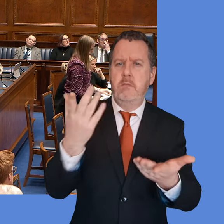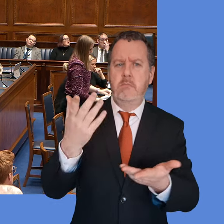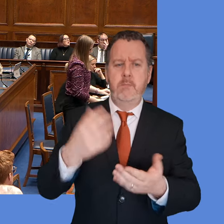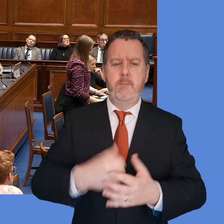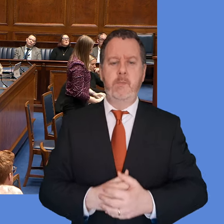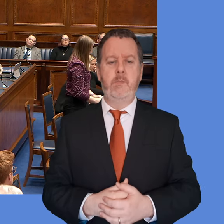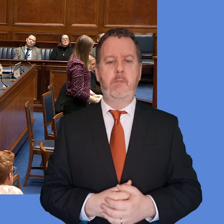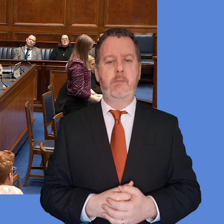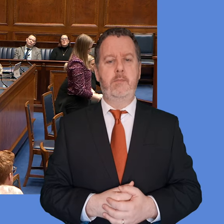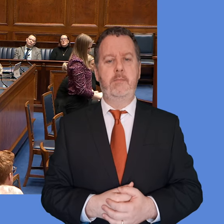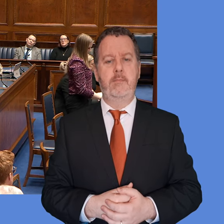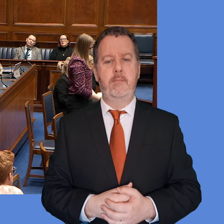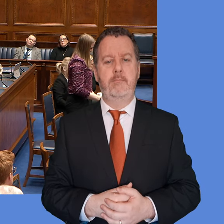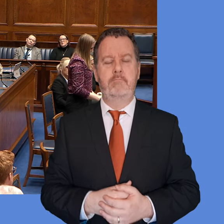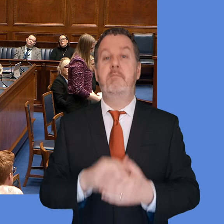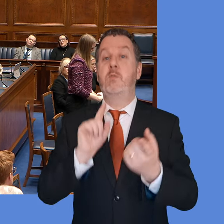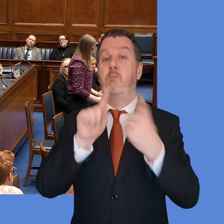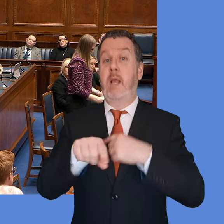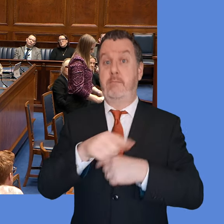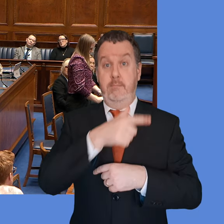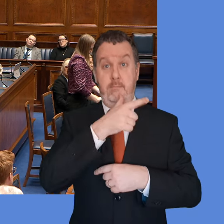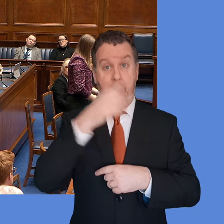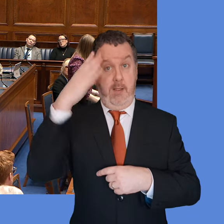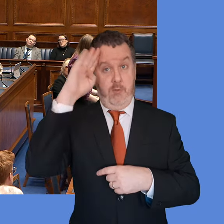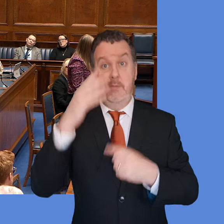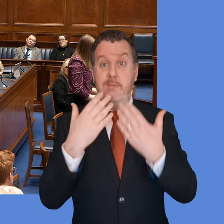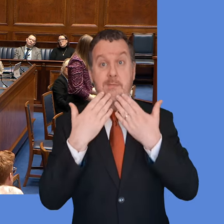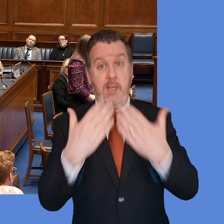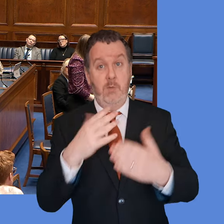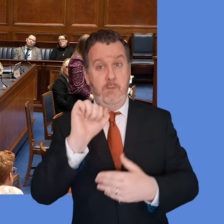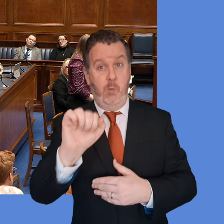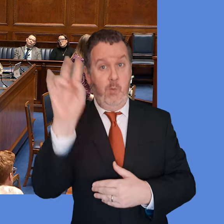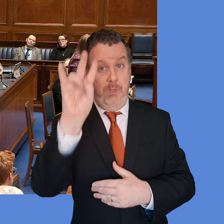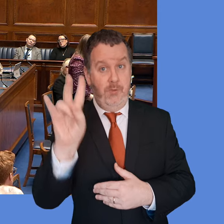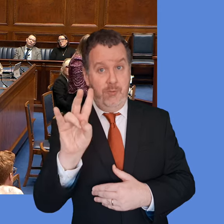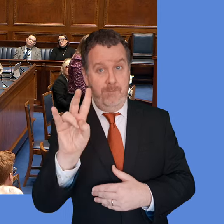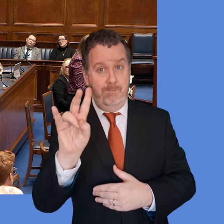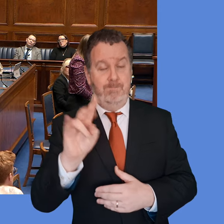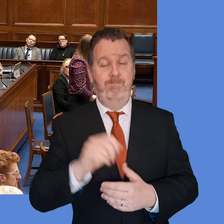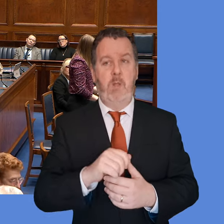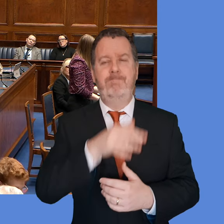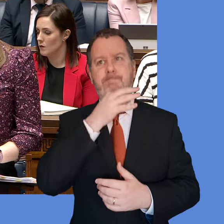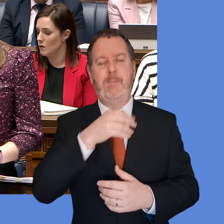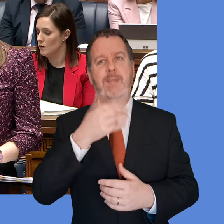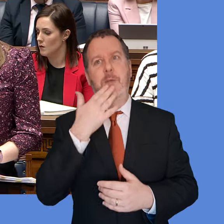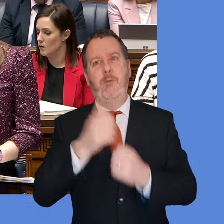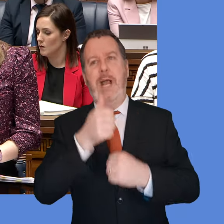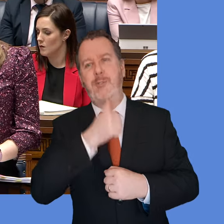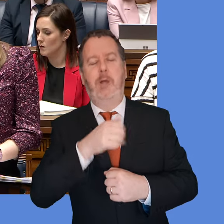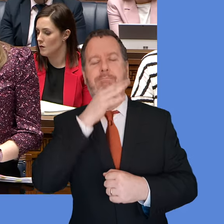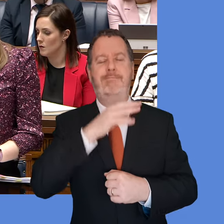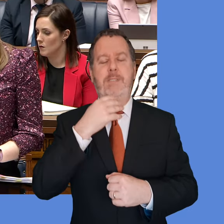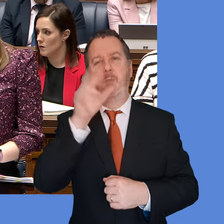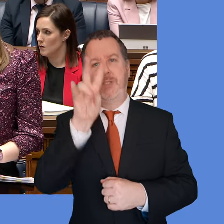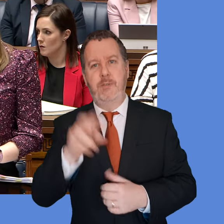thank the member for thanks for the question. The